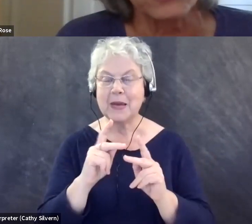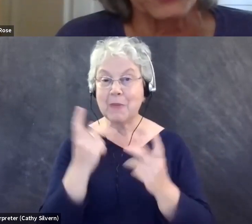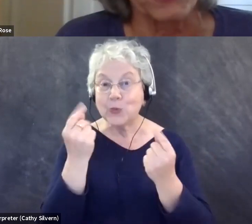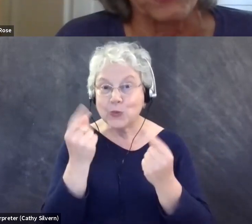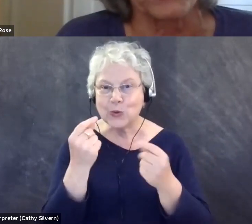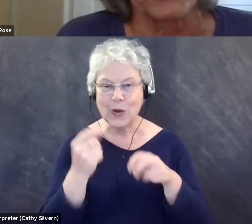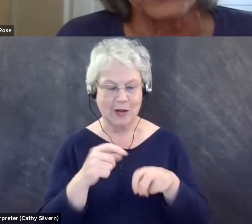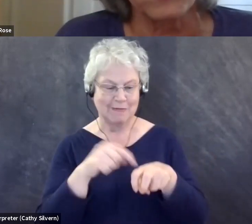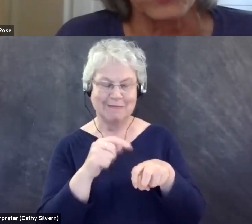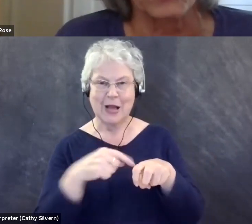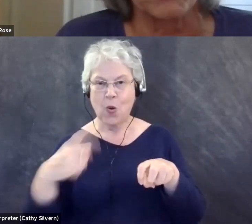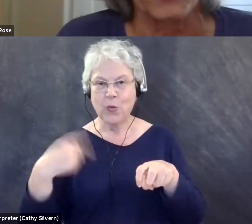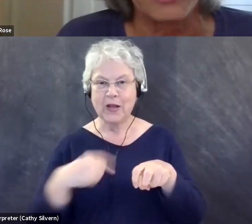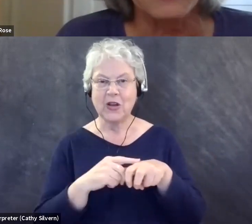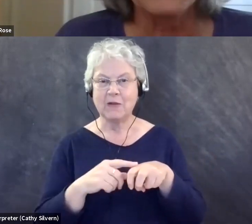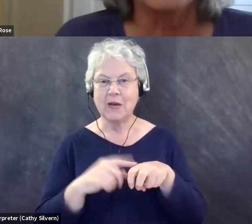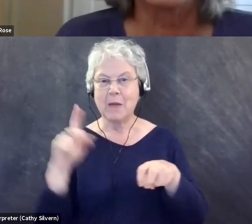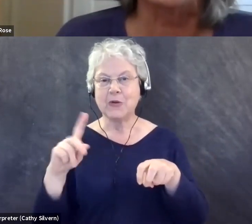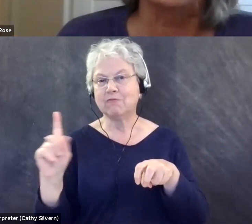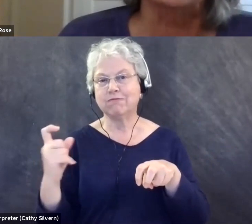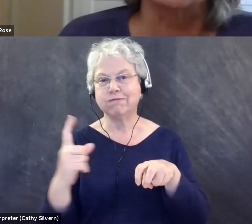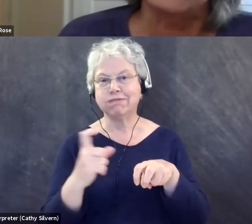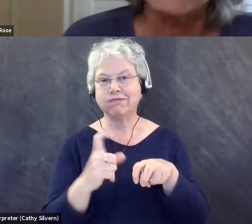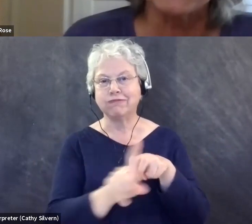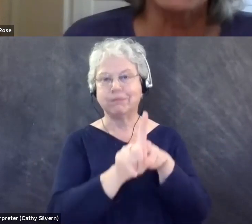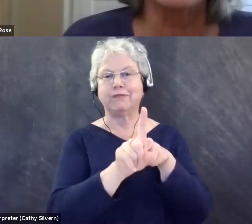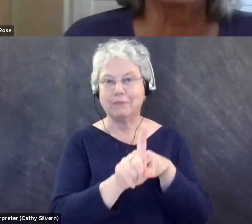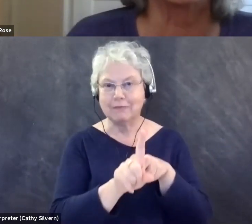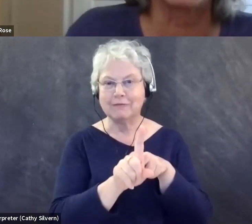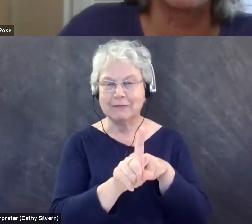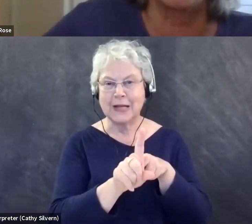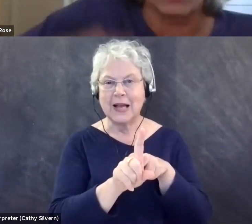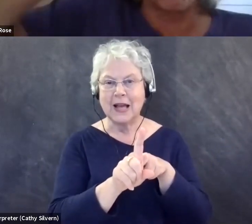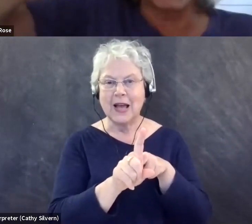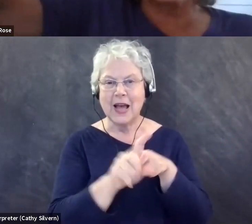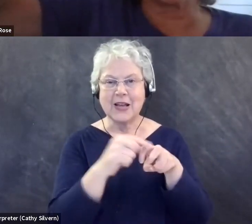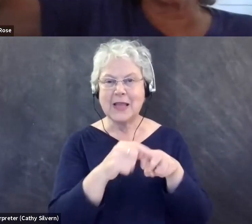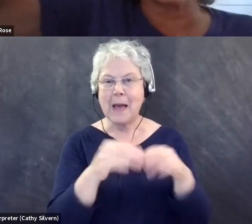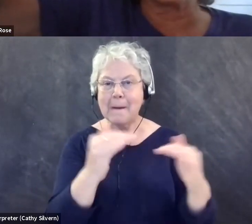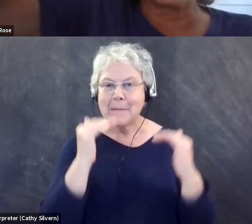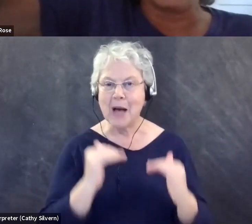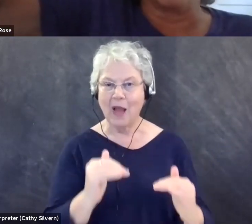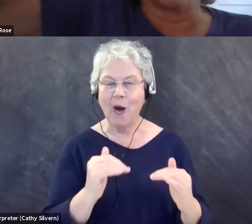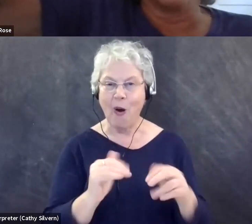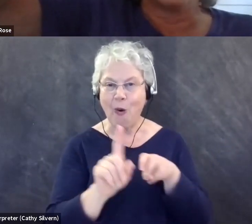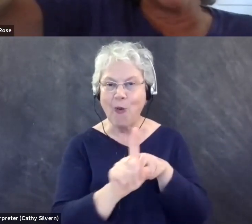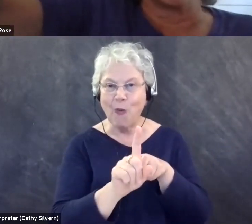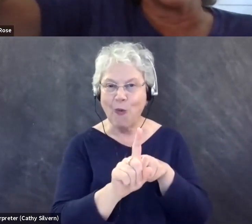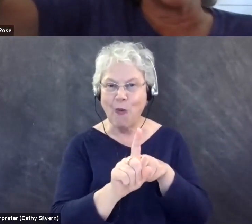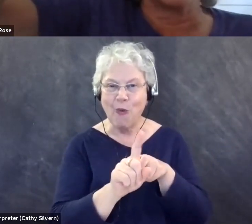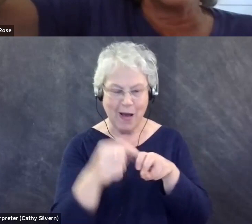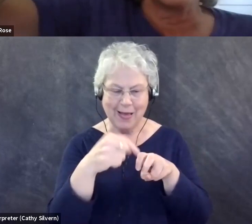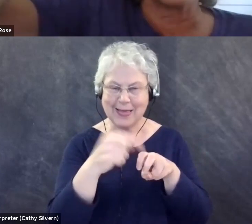wheelchair users when we're birding, because the wheelchair user is below that walking person's line of,